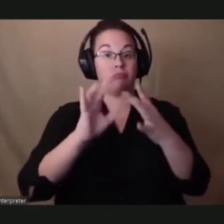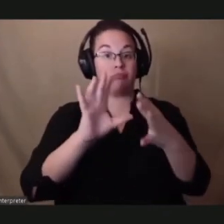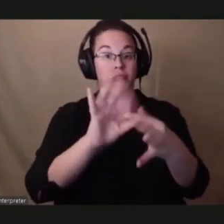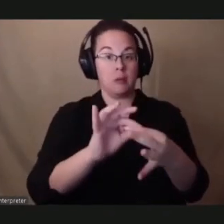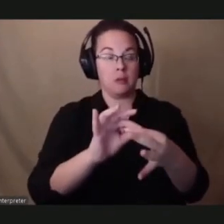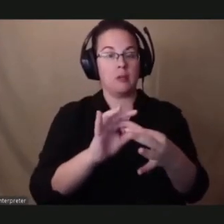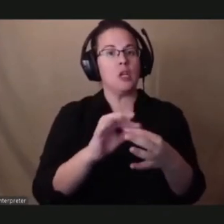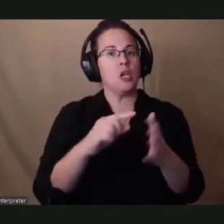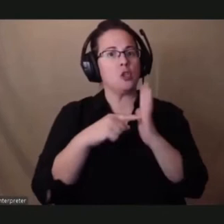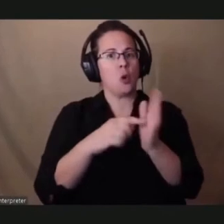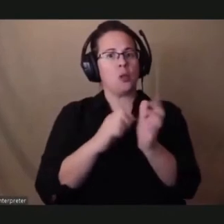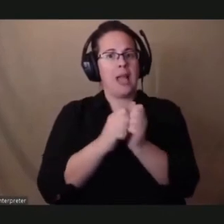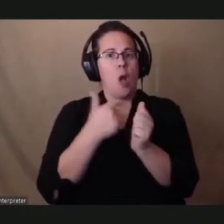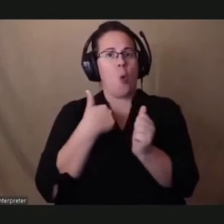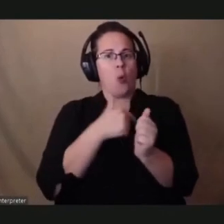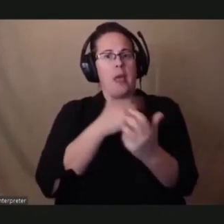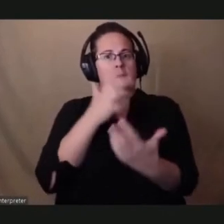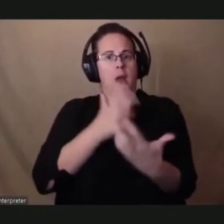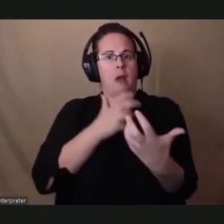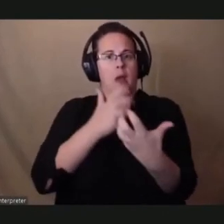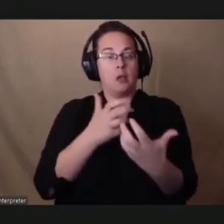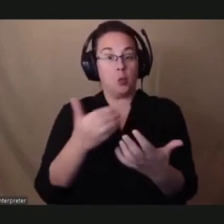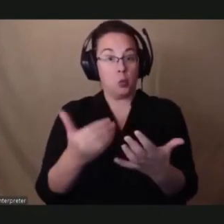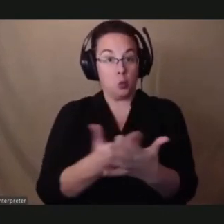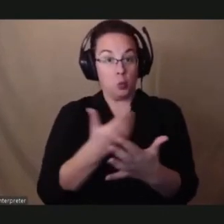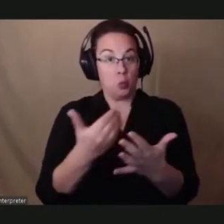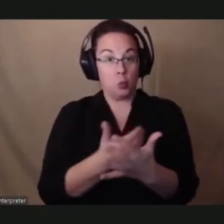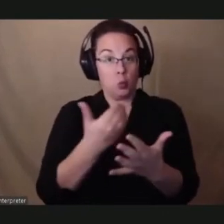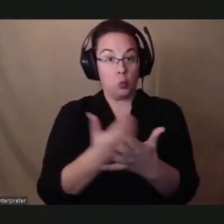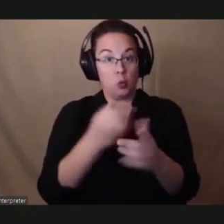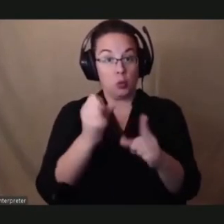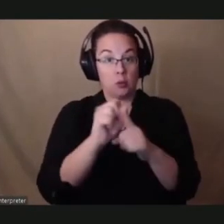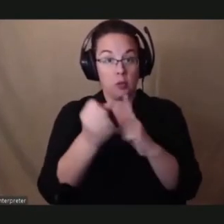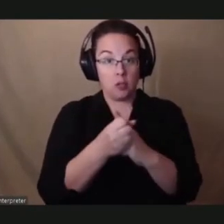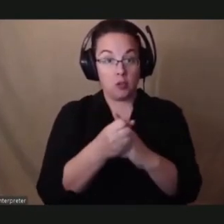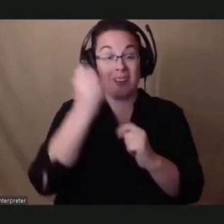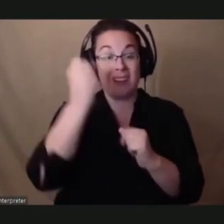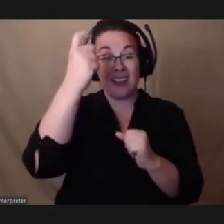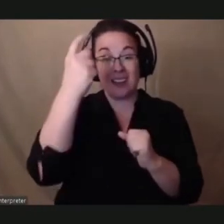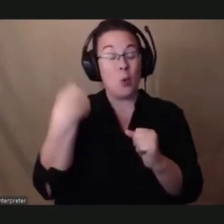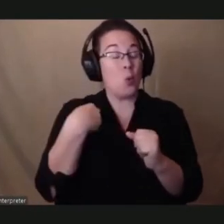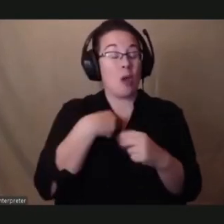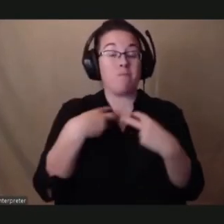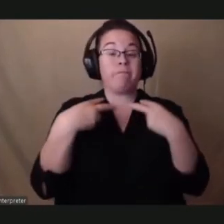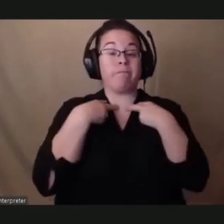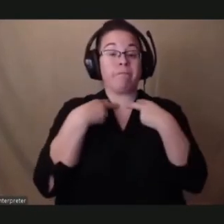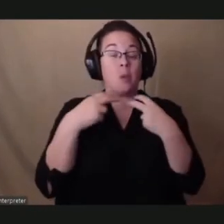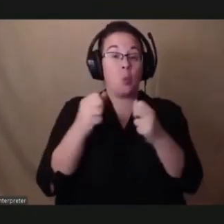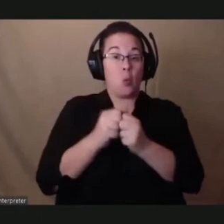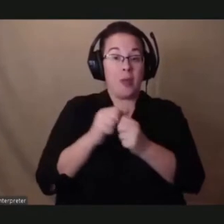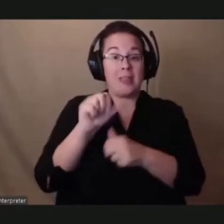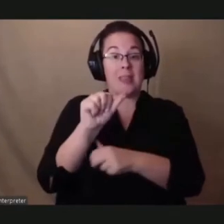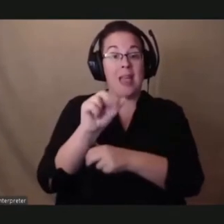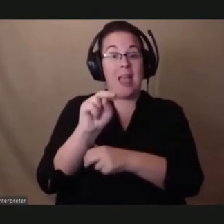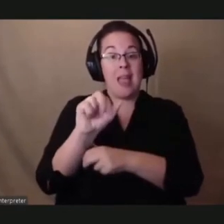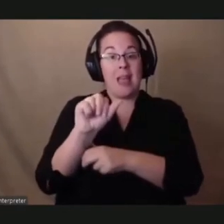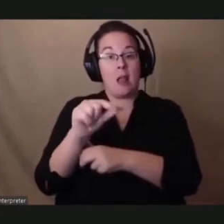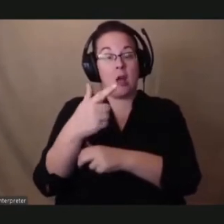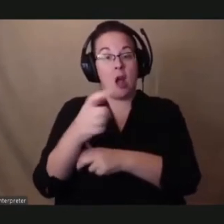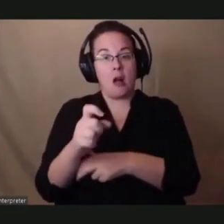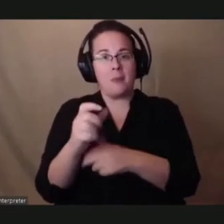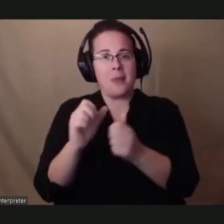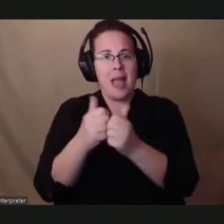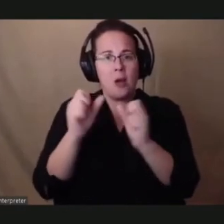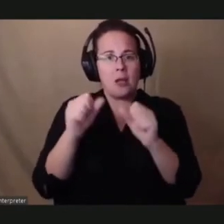new realities. Our mentality around network resilience remains mired in the analog age. We're still struggling to address backup power to cell towers,